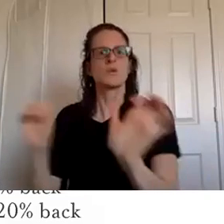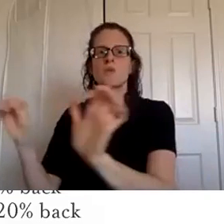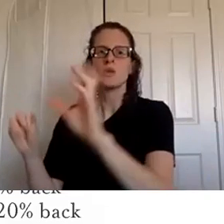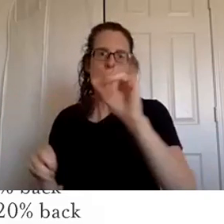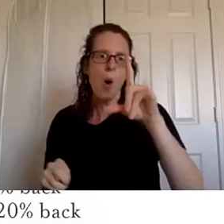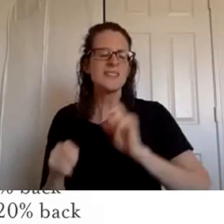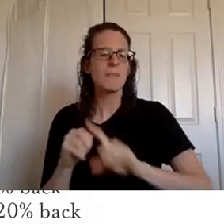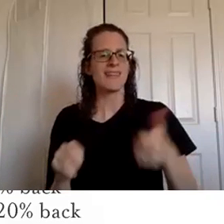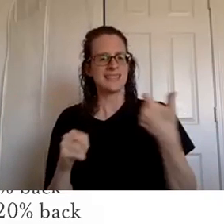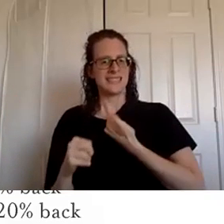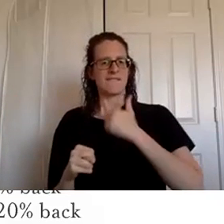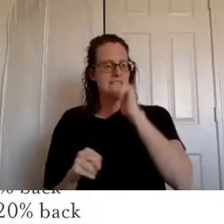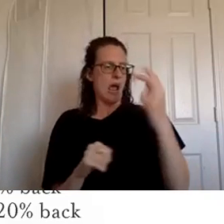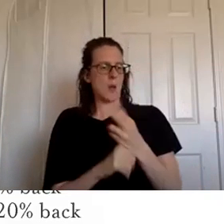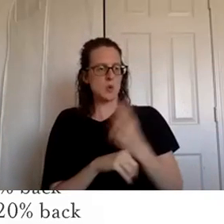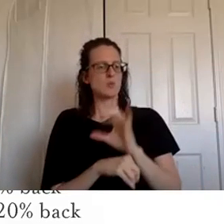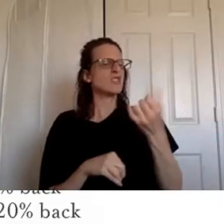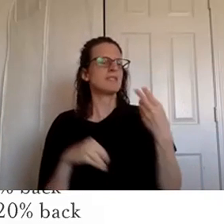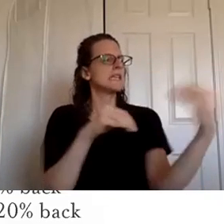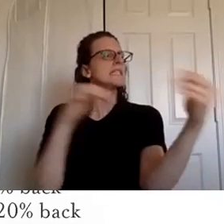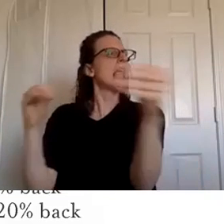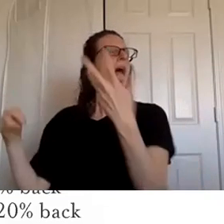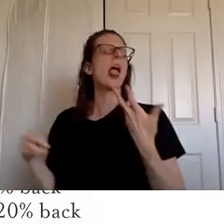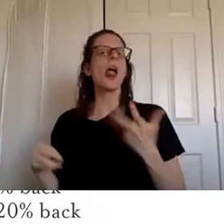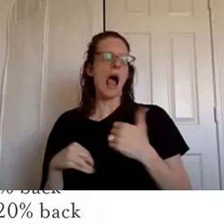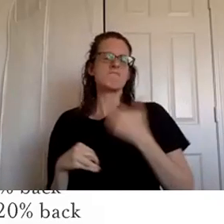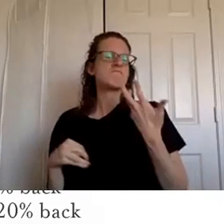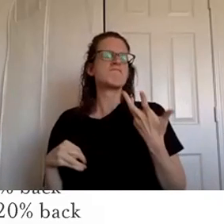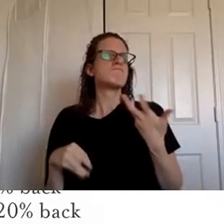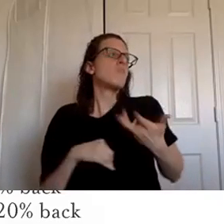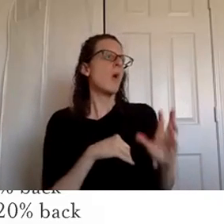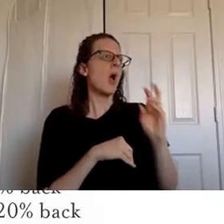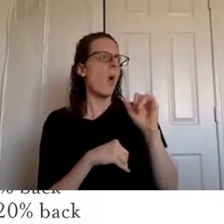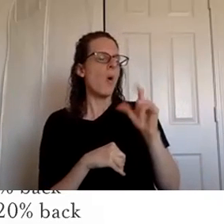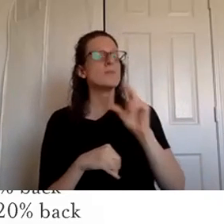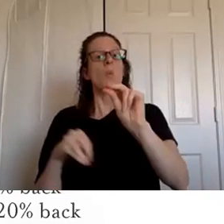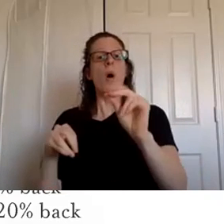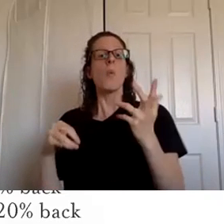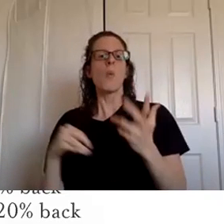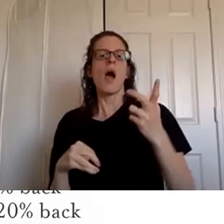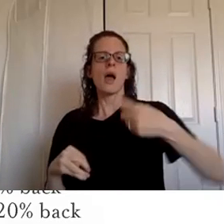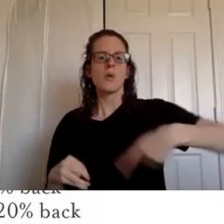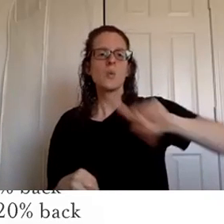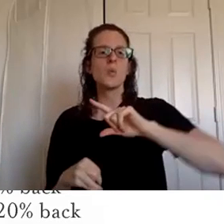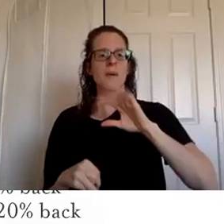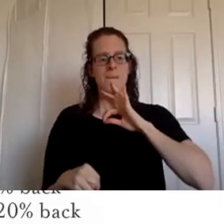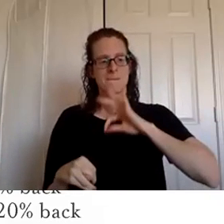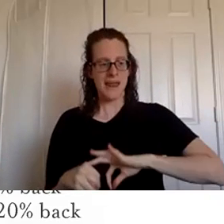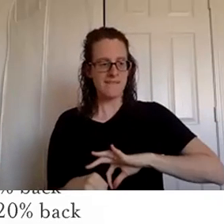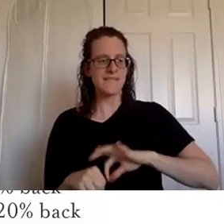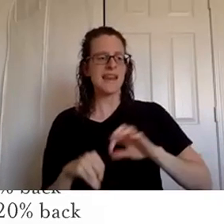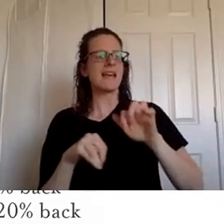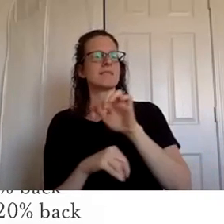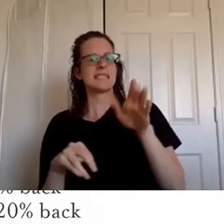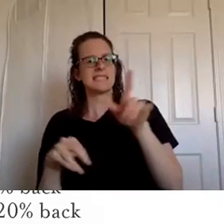use them or pushing their products that don't actually use them they want us to get that same benefit the same wellness